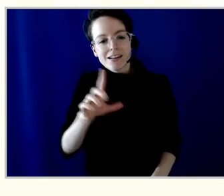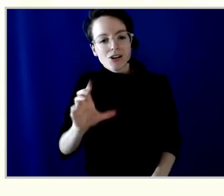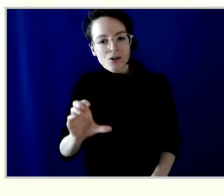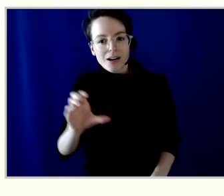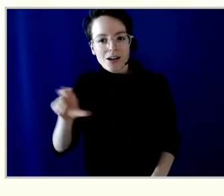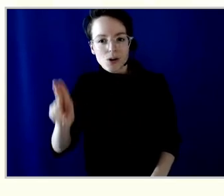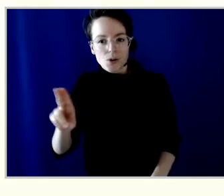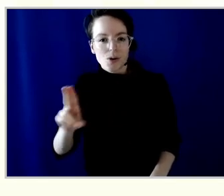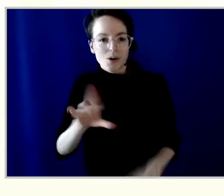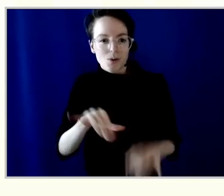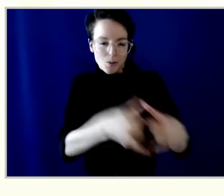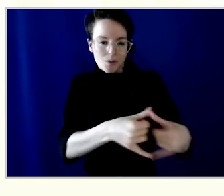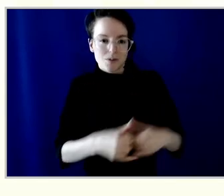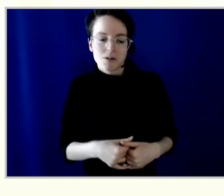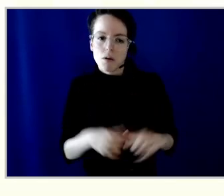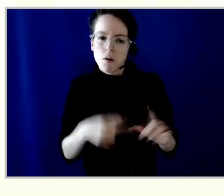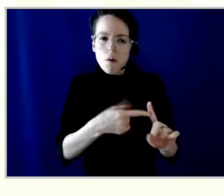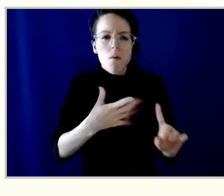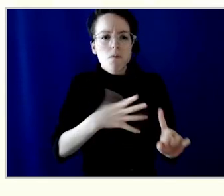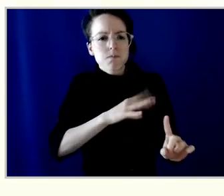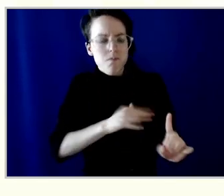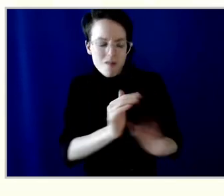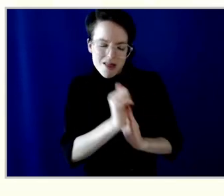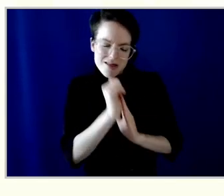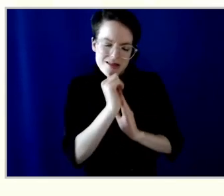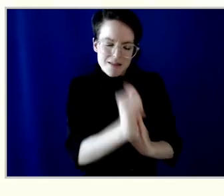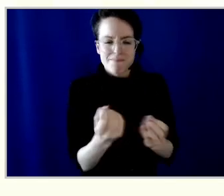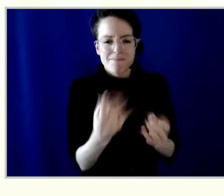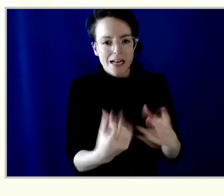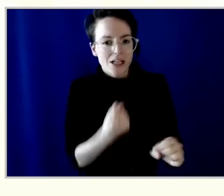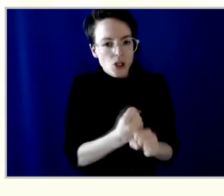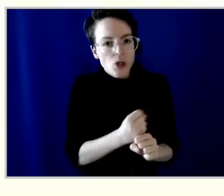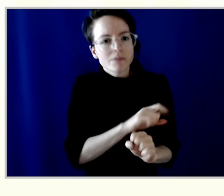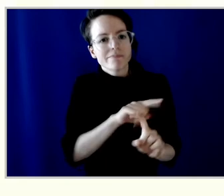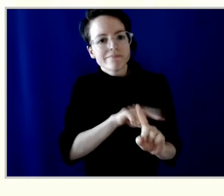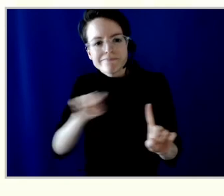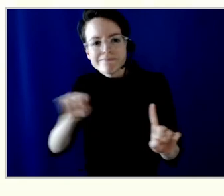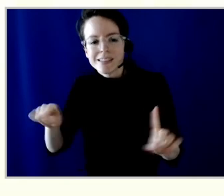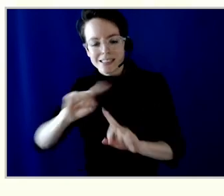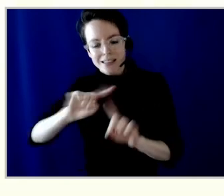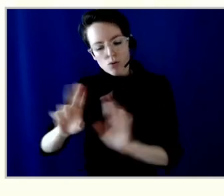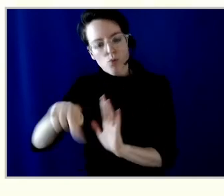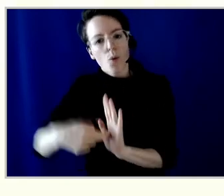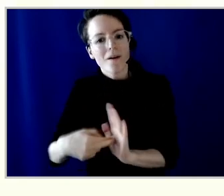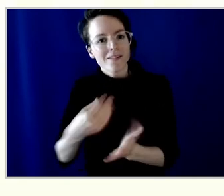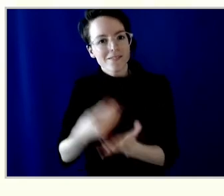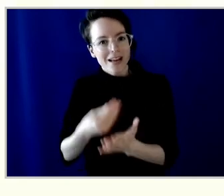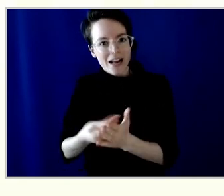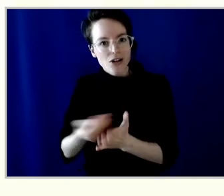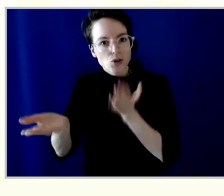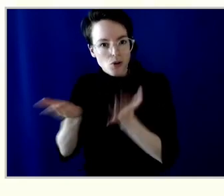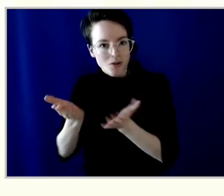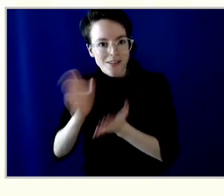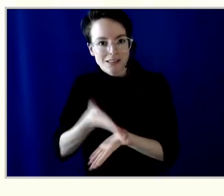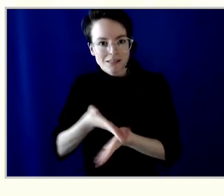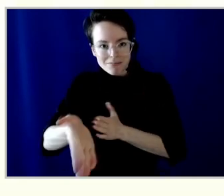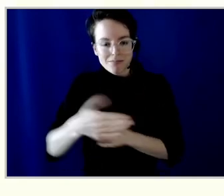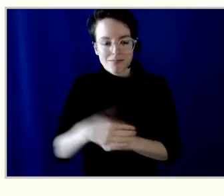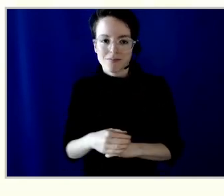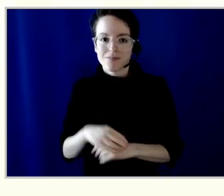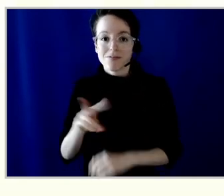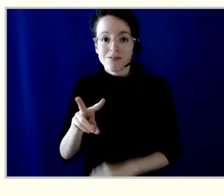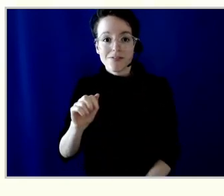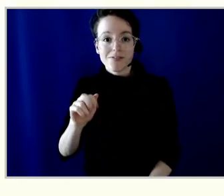union and financial services sector over many years and in multiple roles. Vancity in particular has had the privilege